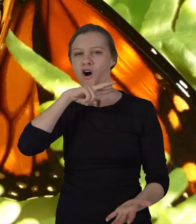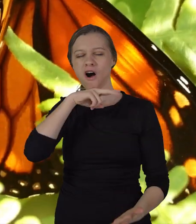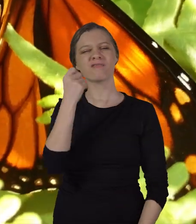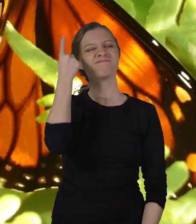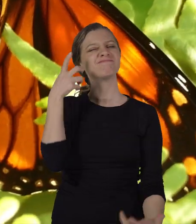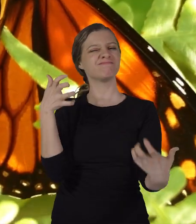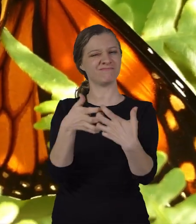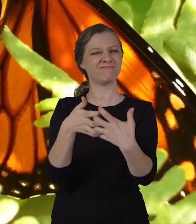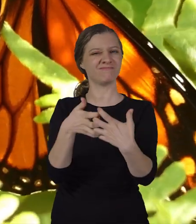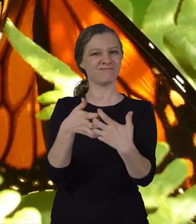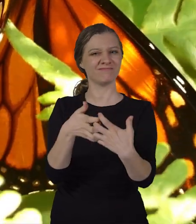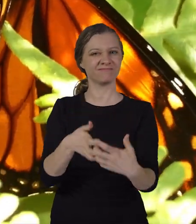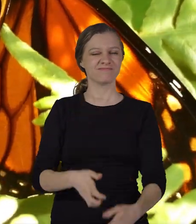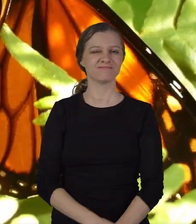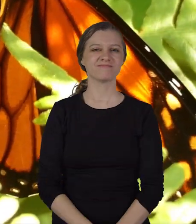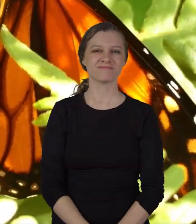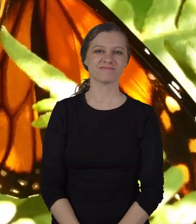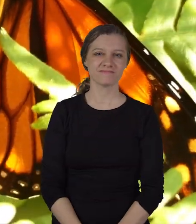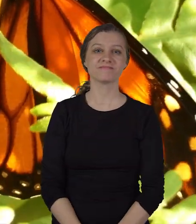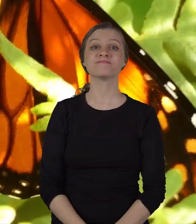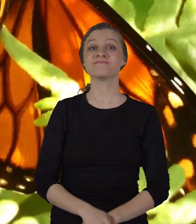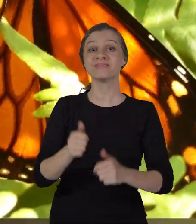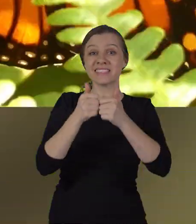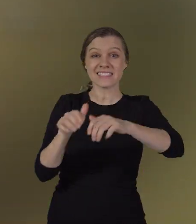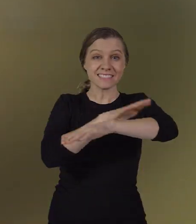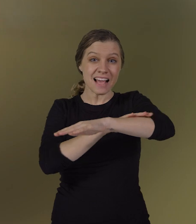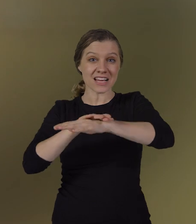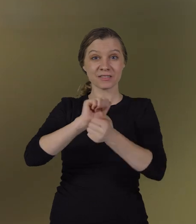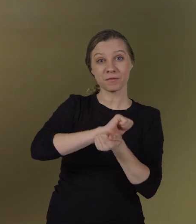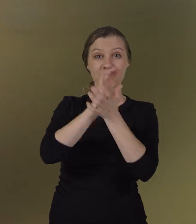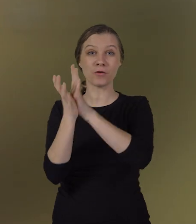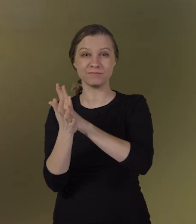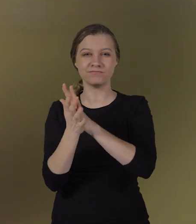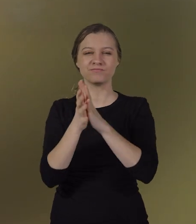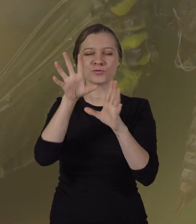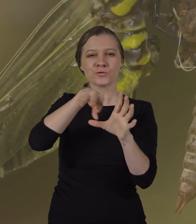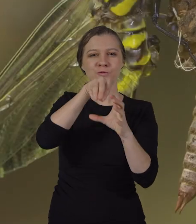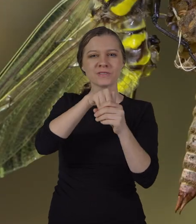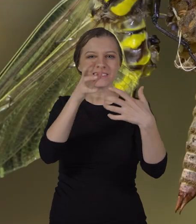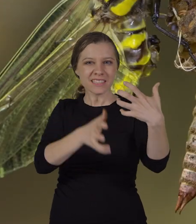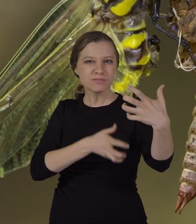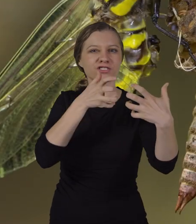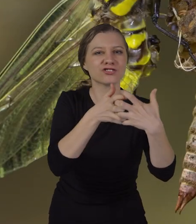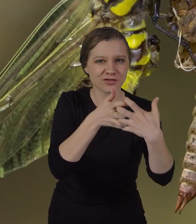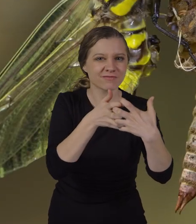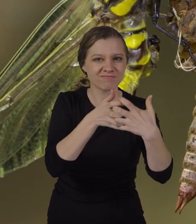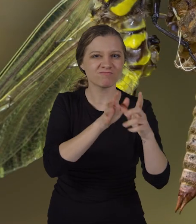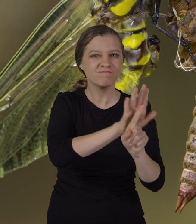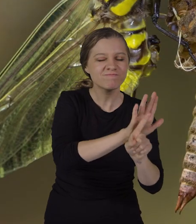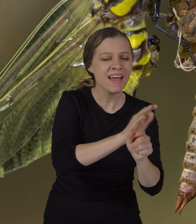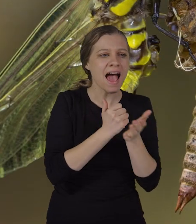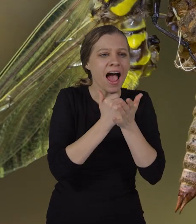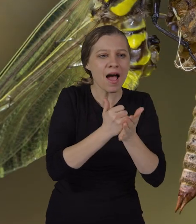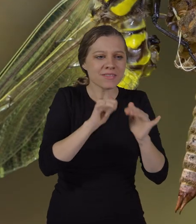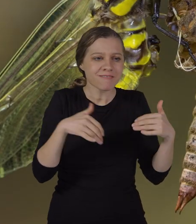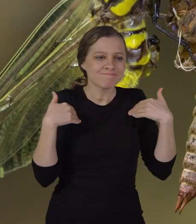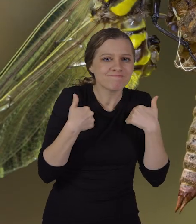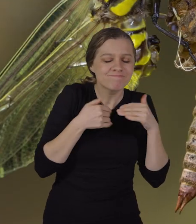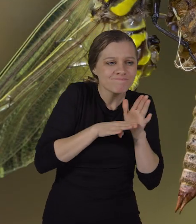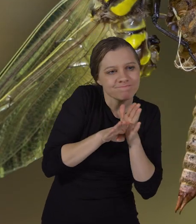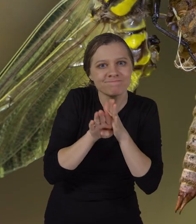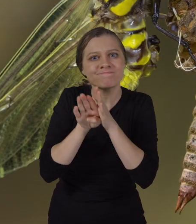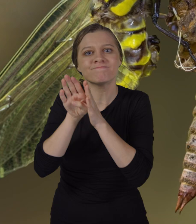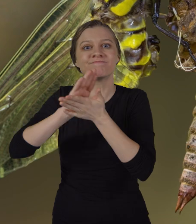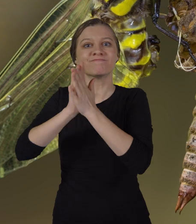or frog this makes sense each stage of metamorphosis includes adaptations to help the